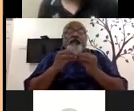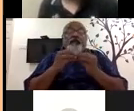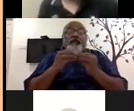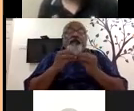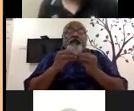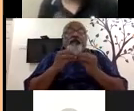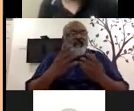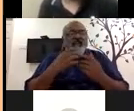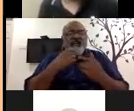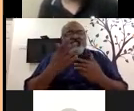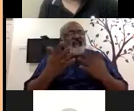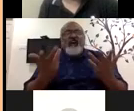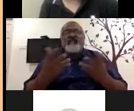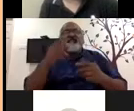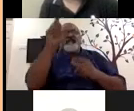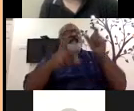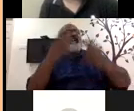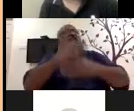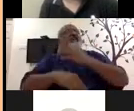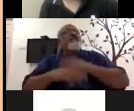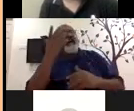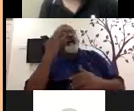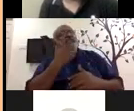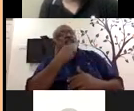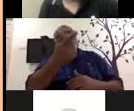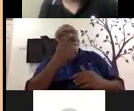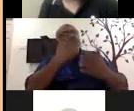that's where it started. It's so invisible, you know, disability, invisible.